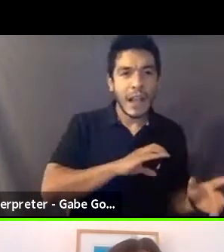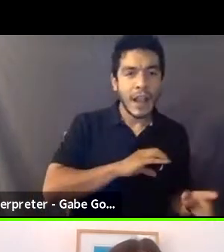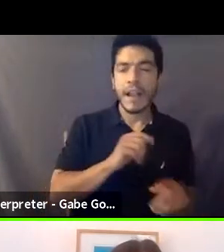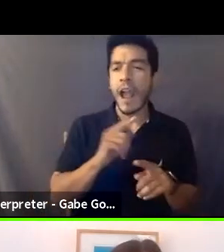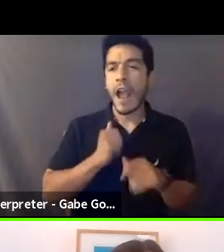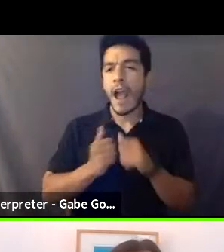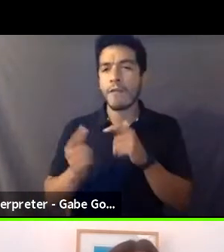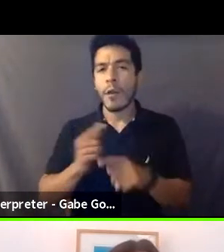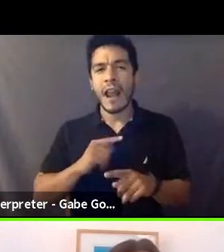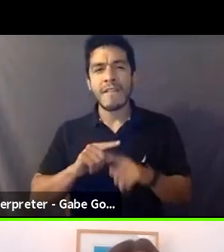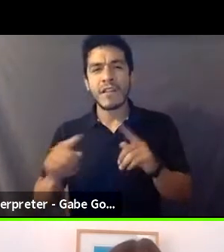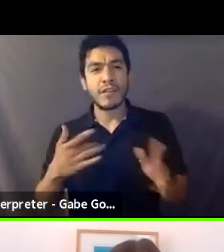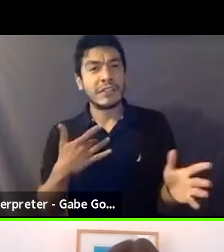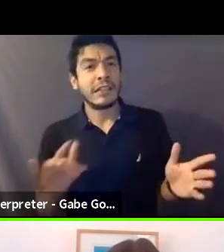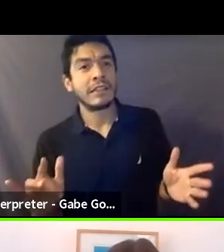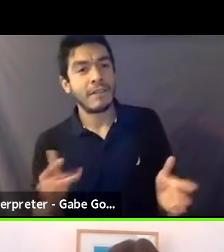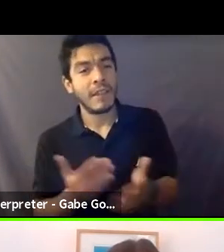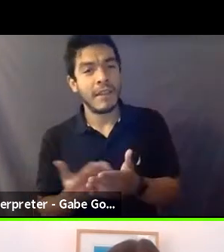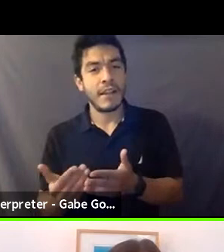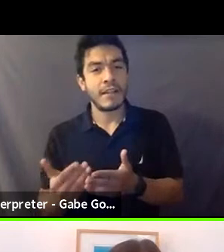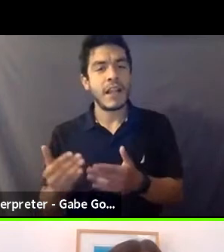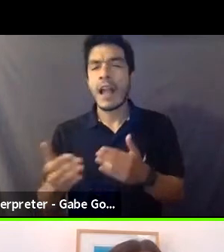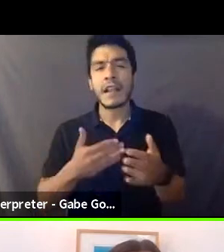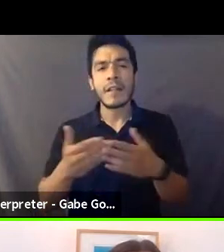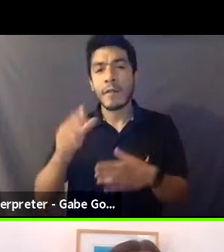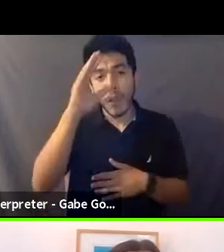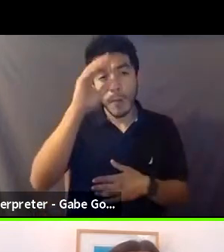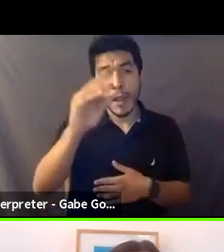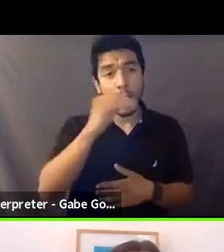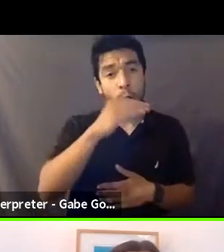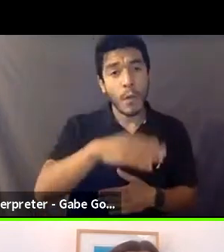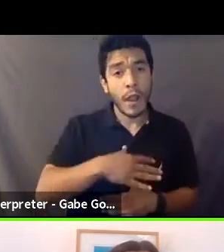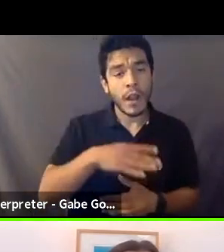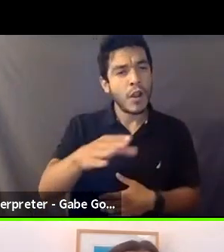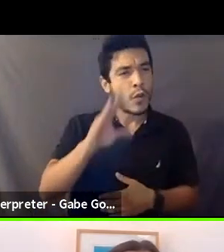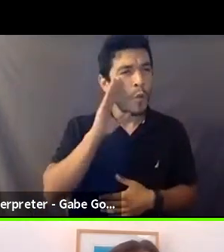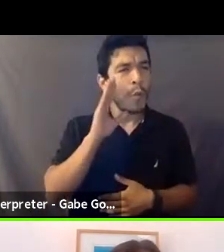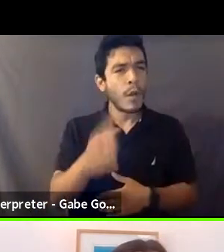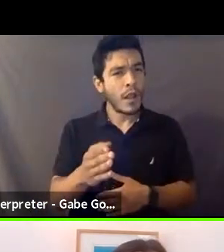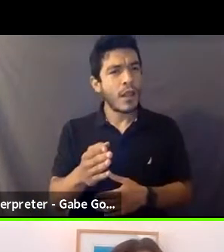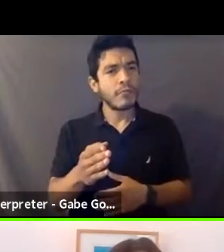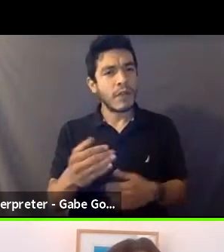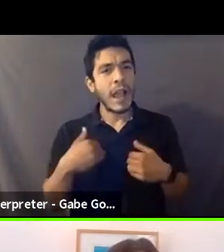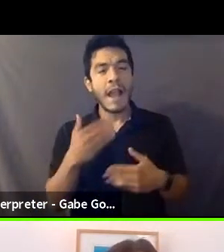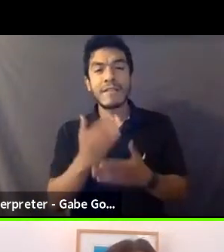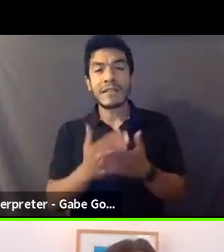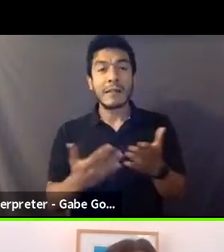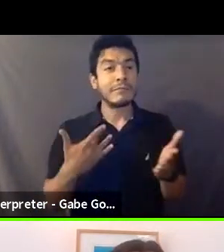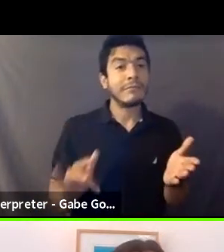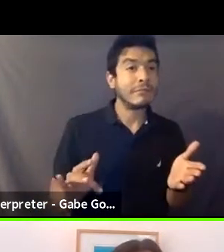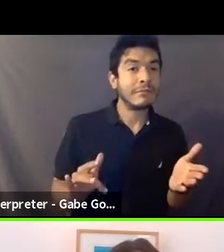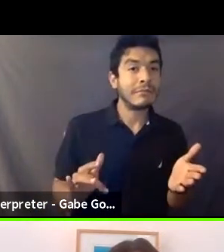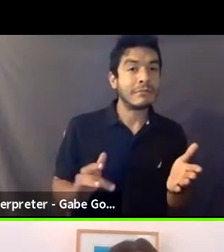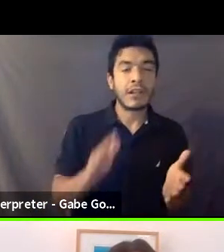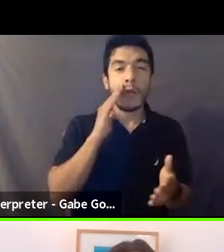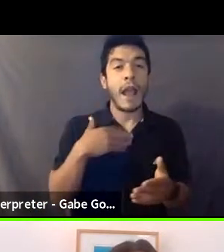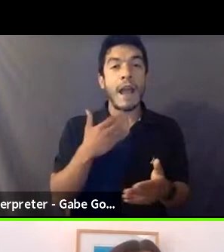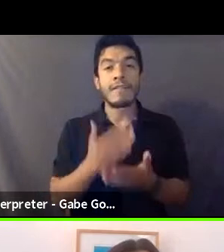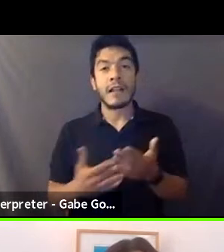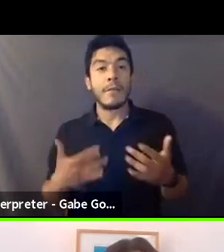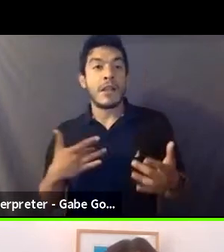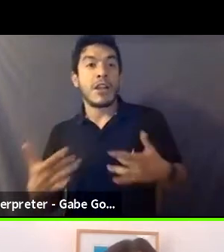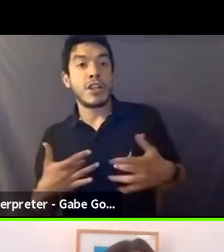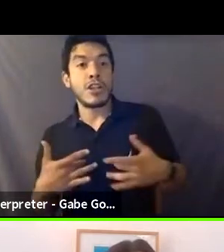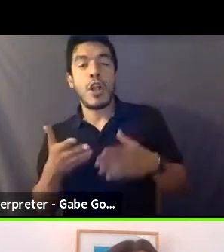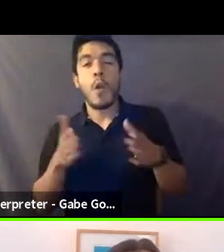and, and the other thing is like, no matter what your gender is, you're going to, you're going to have certain sensitivities. You're going to have certain concerns about